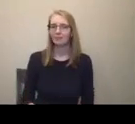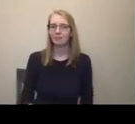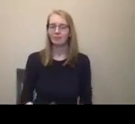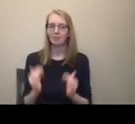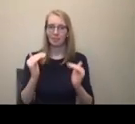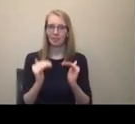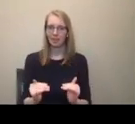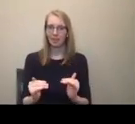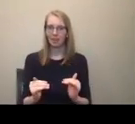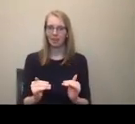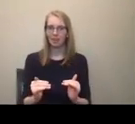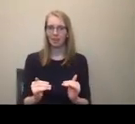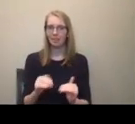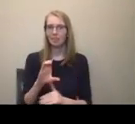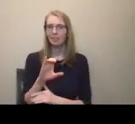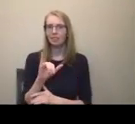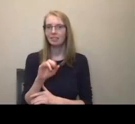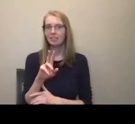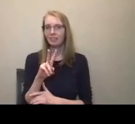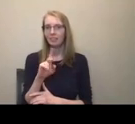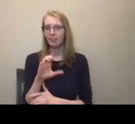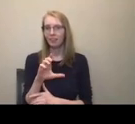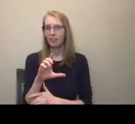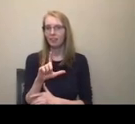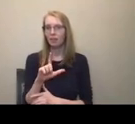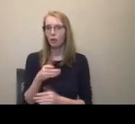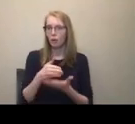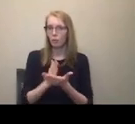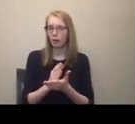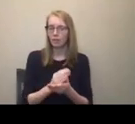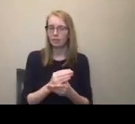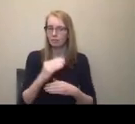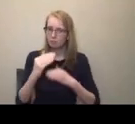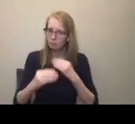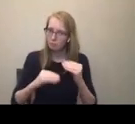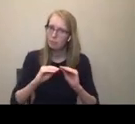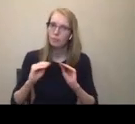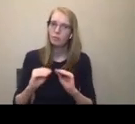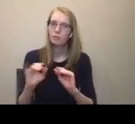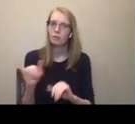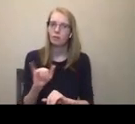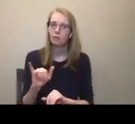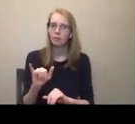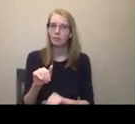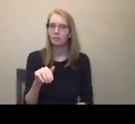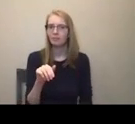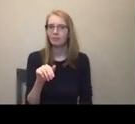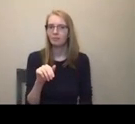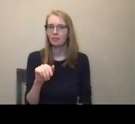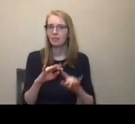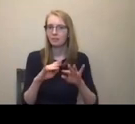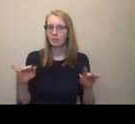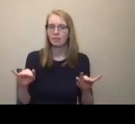from the civil rights movement and from anti-racism communities, primarily collective versus individual wellness models. So one